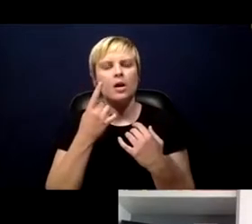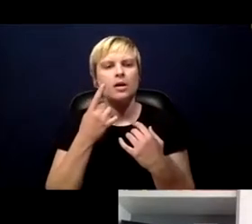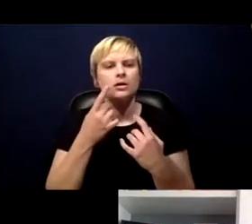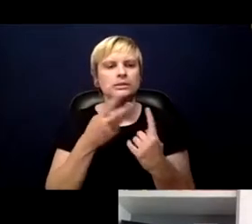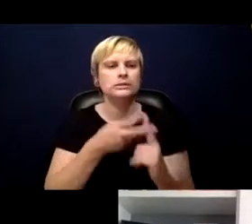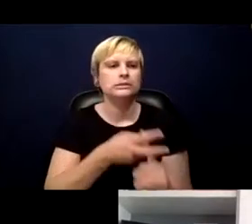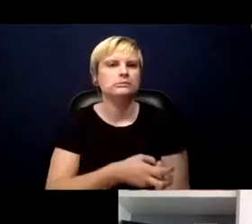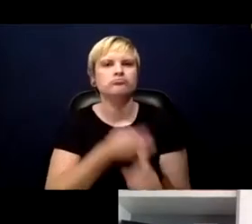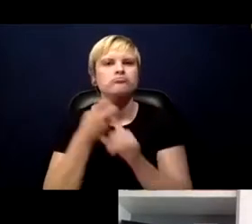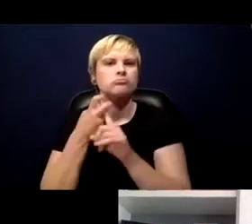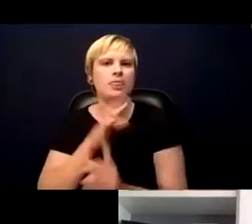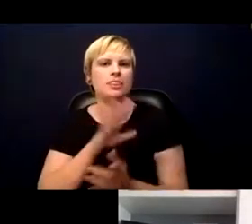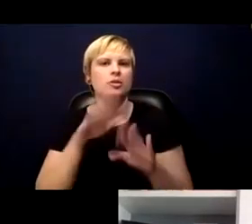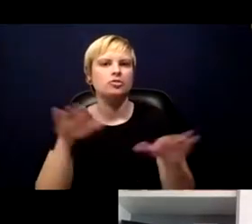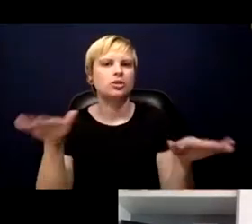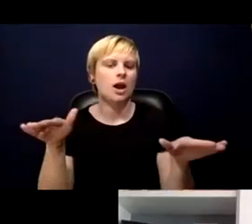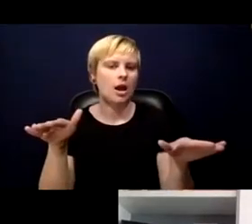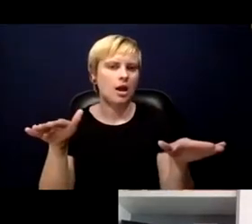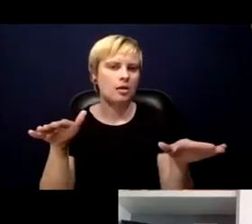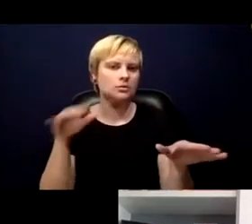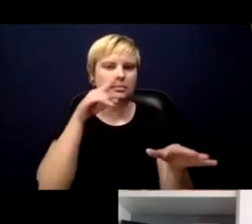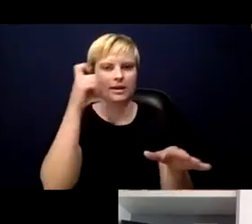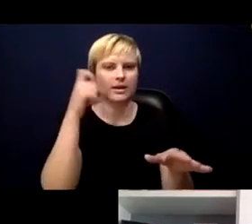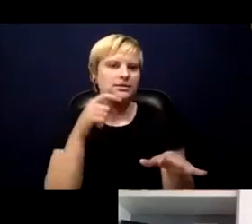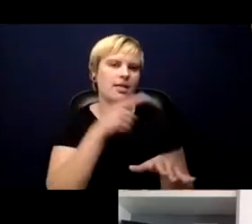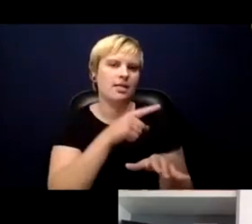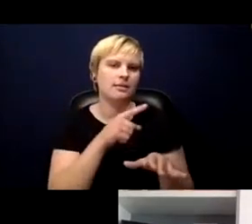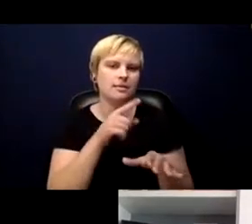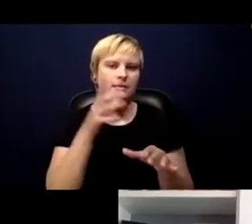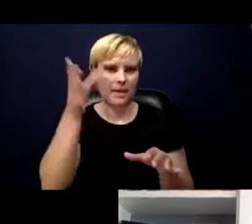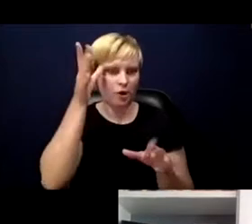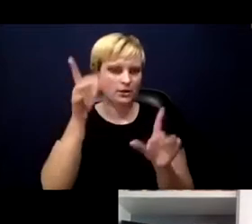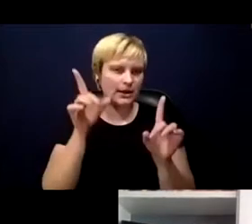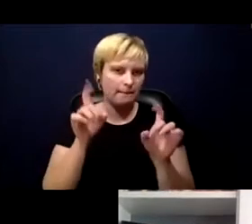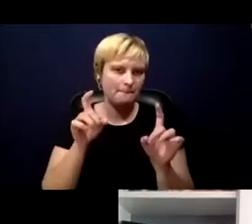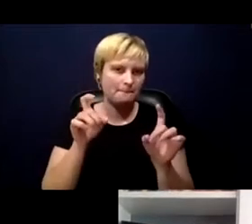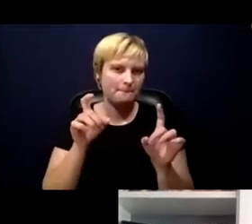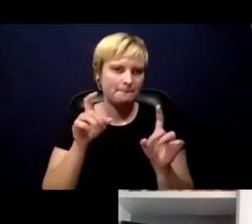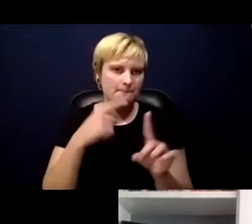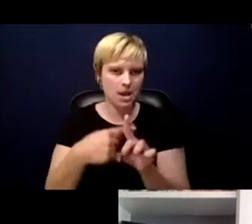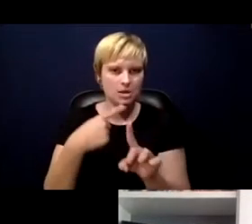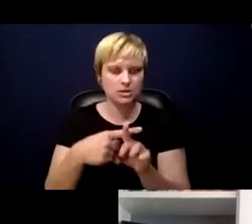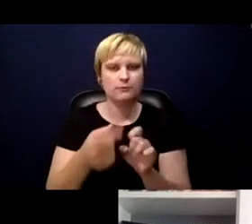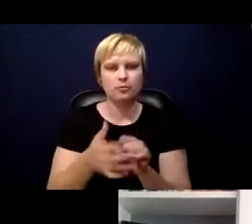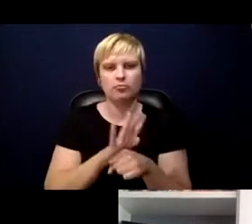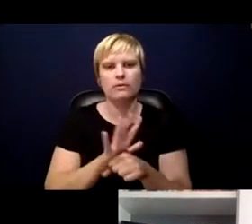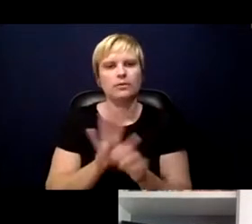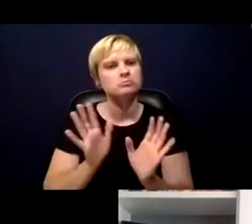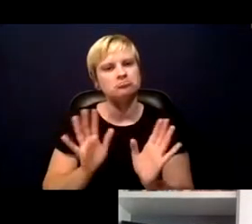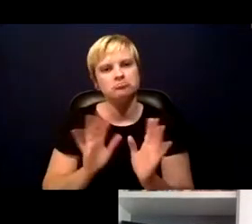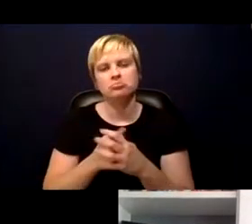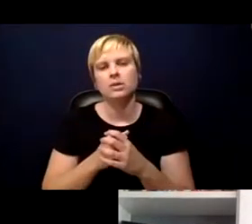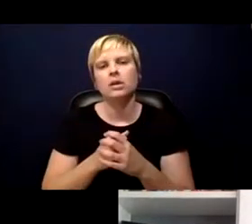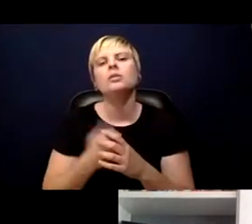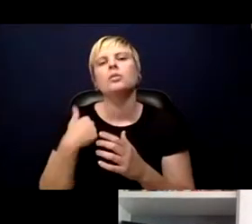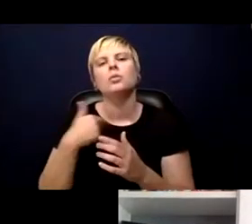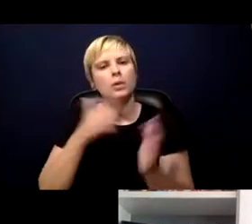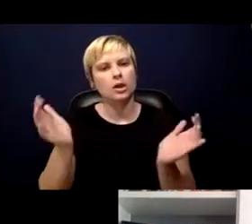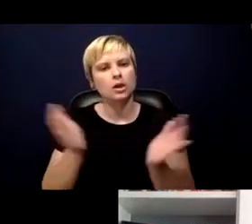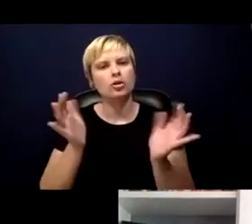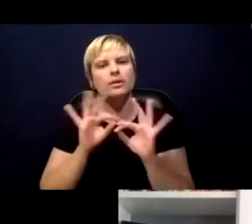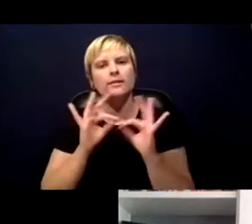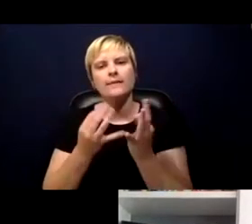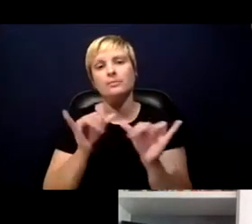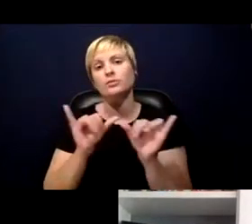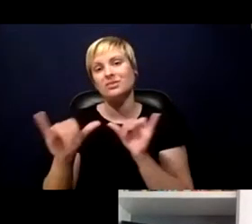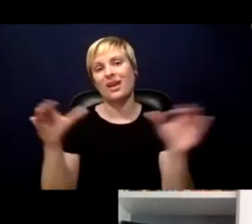they have been tested positive for COVID. We actually encourage, you know, the families to stay